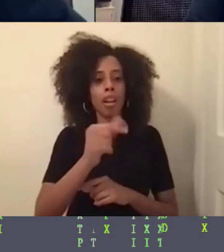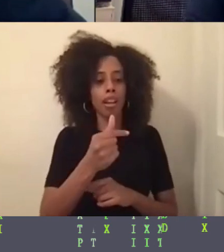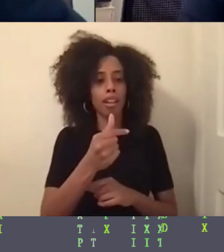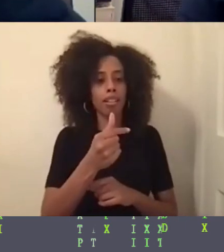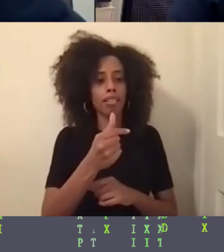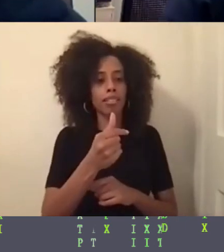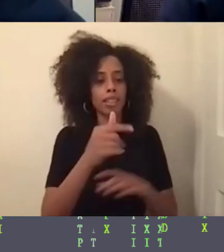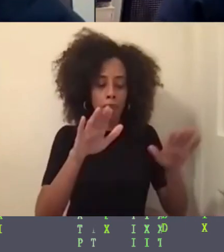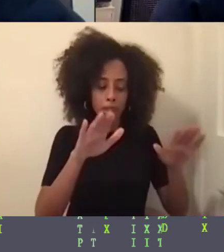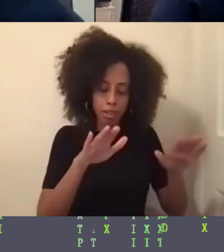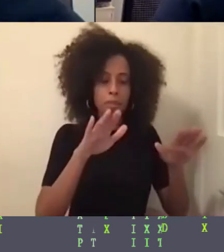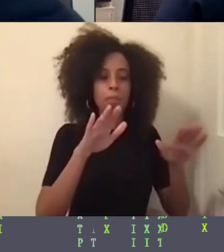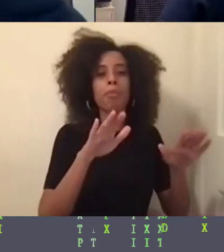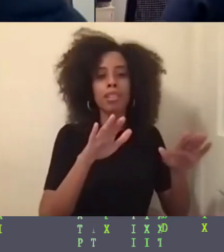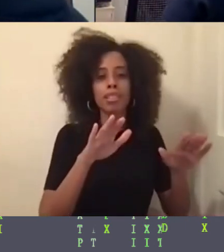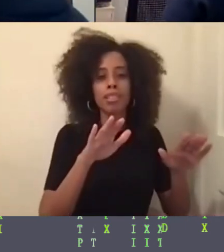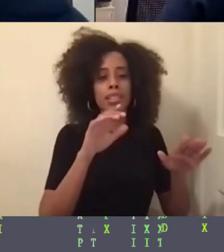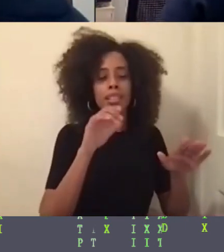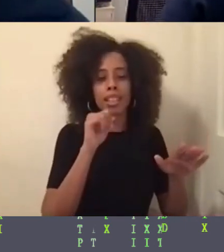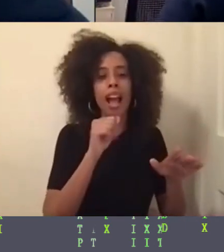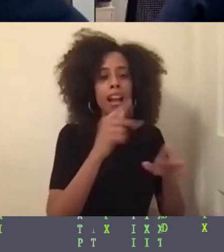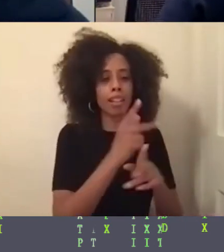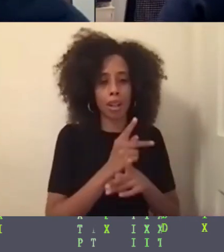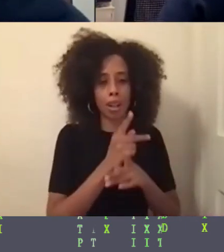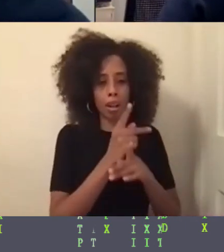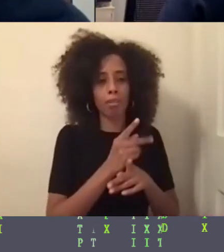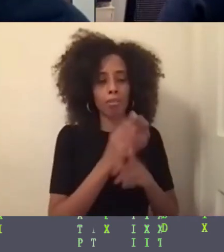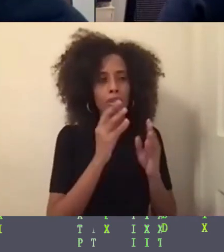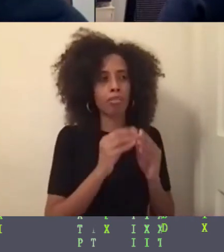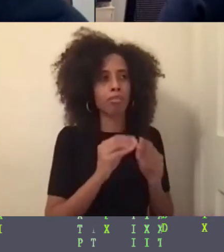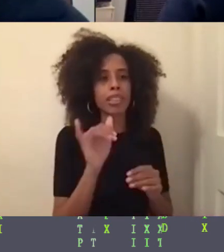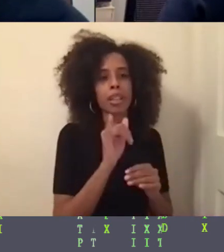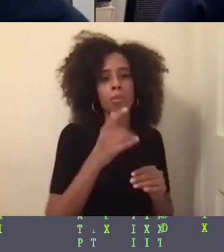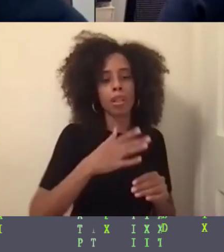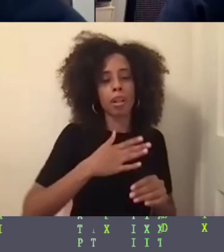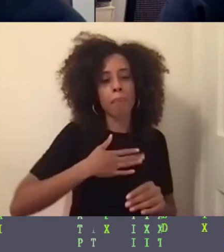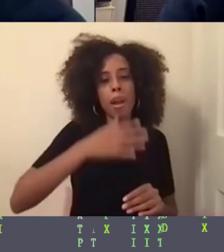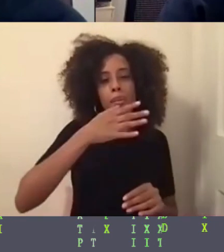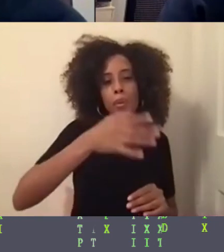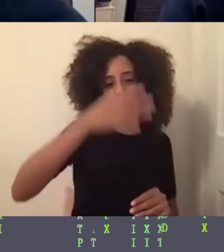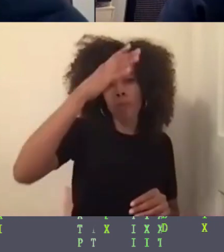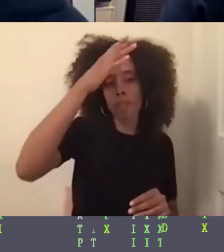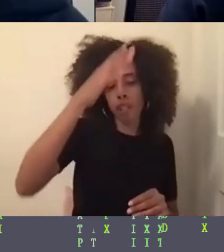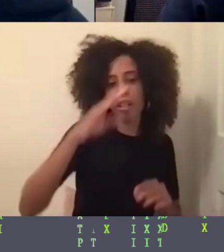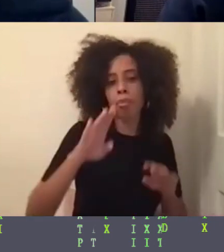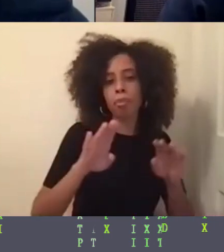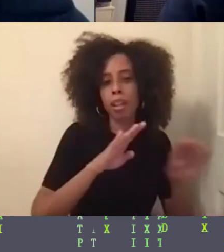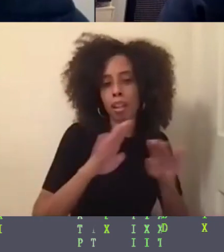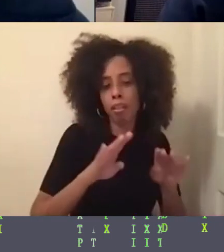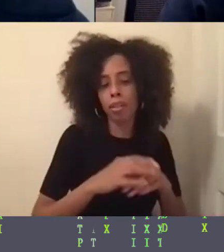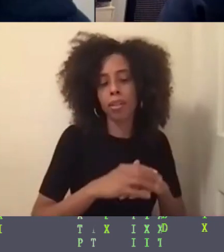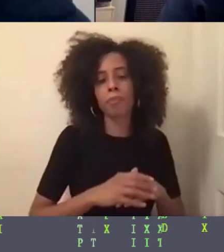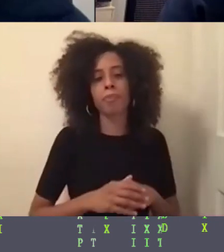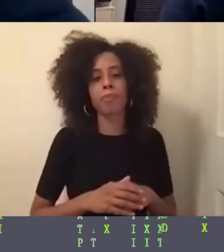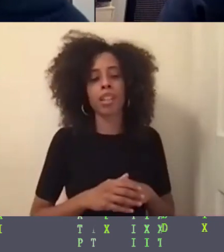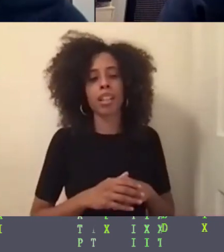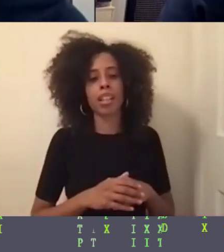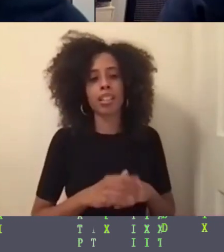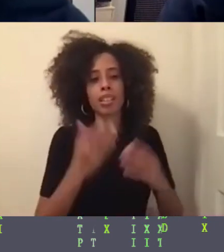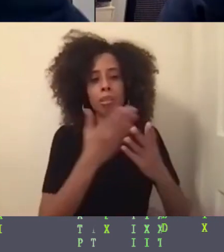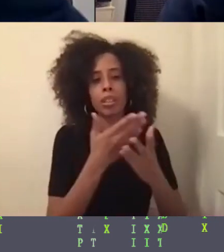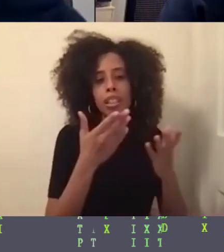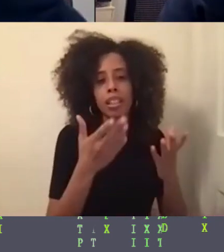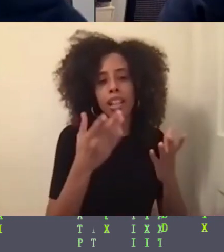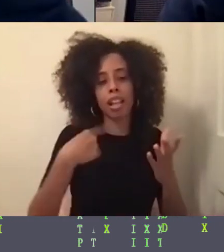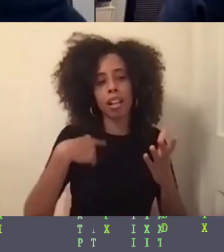way that my grandparents were. So, um, it's definitely, it's definitely a thing. And so we're just trying